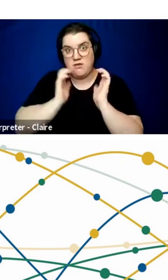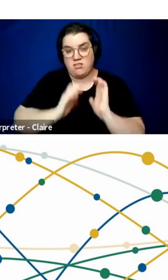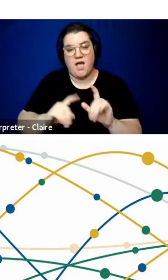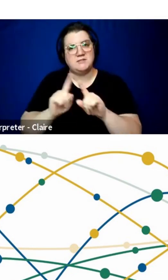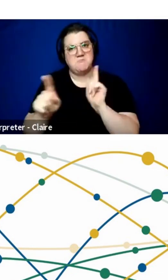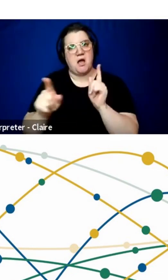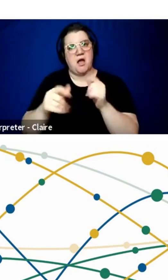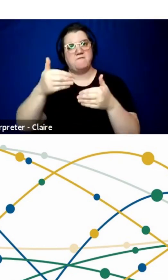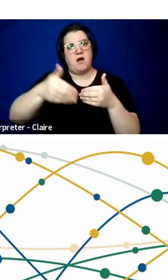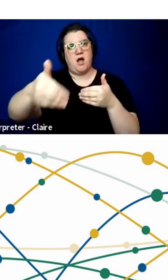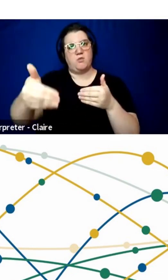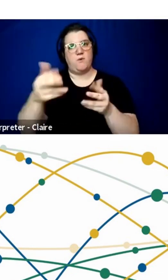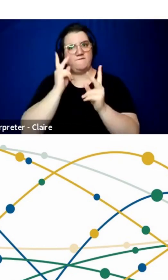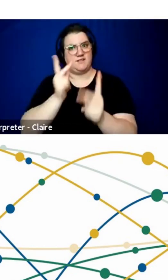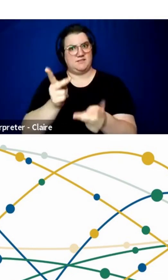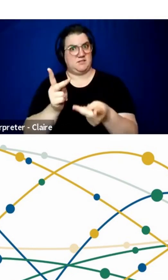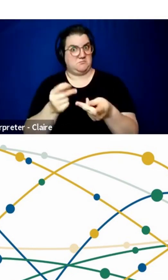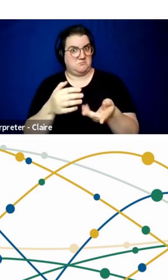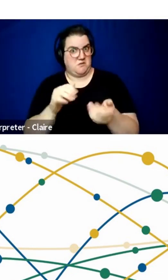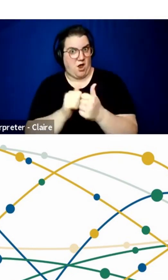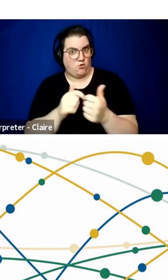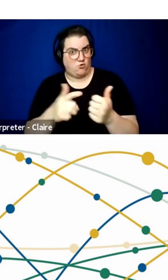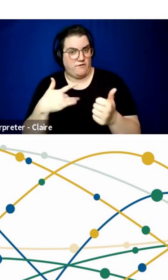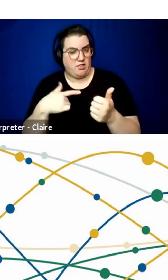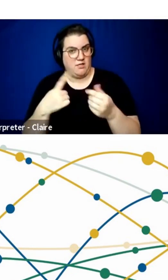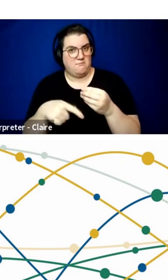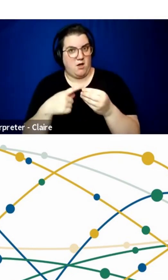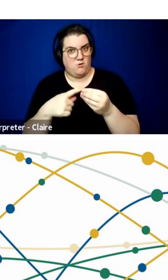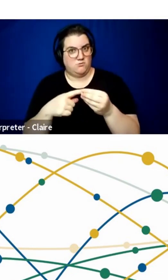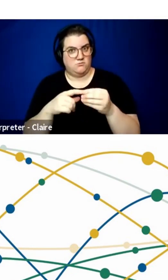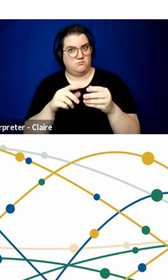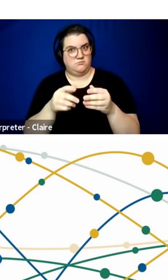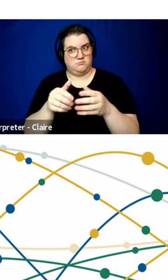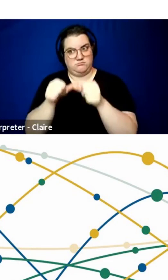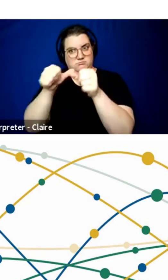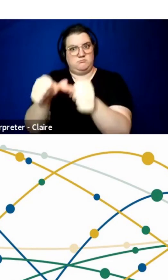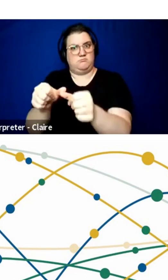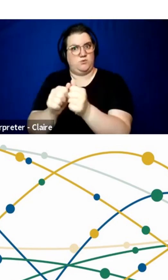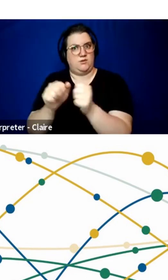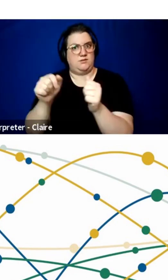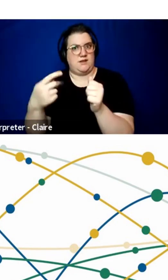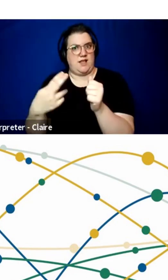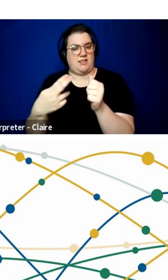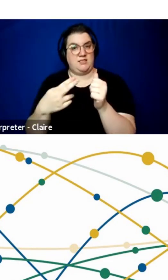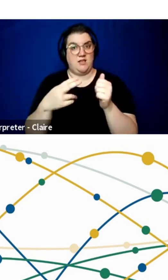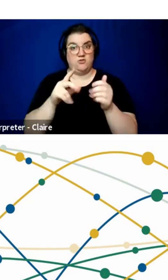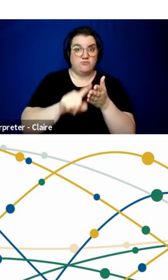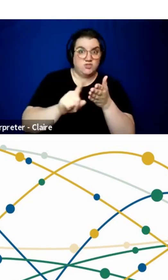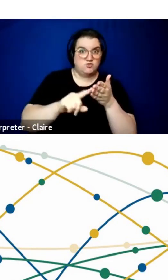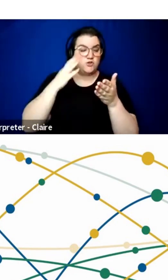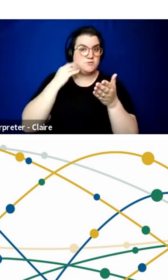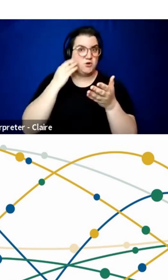experience, do we know anything about follow-up?